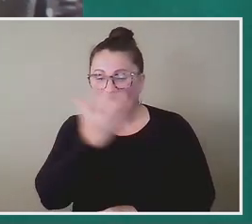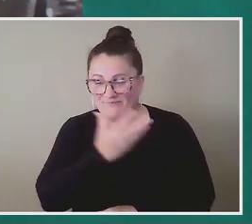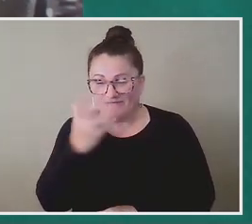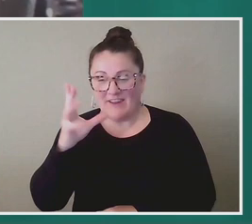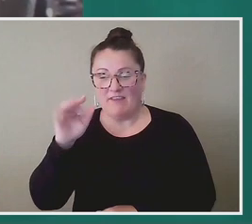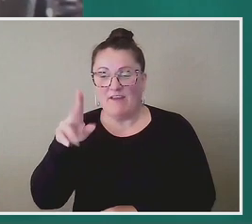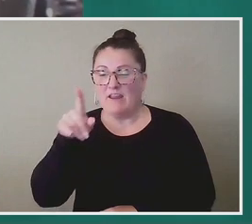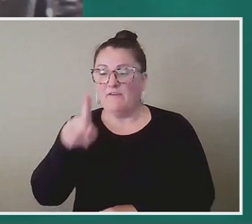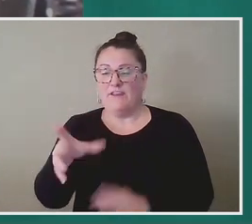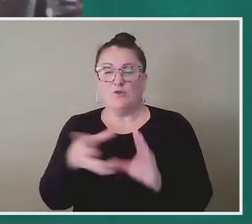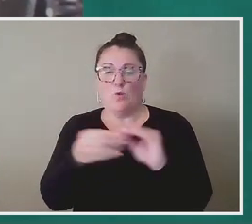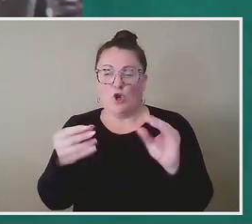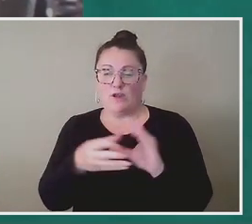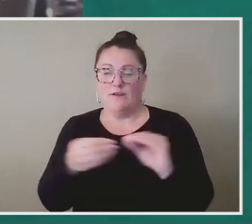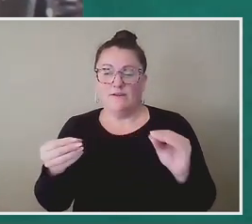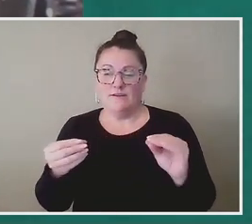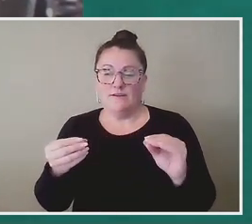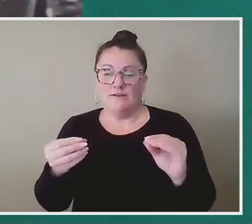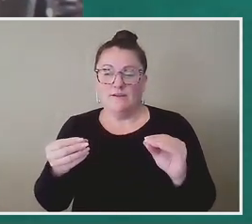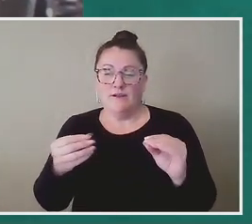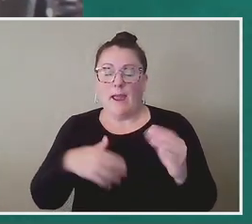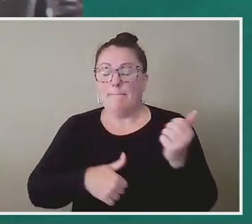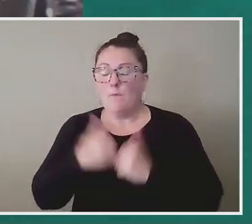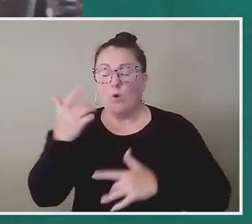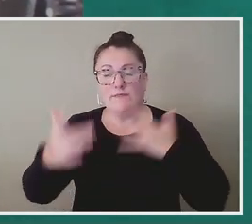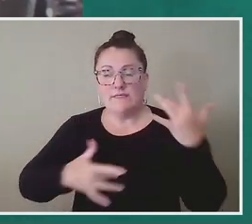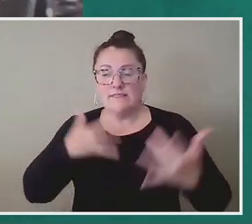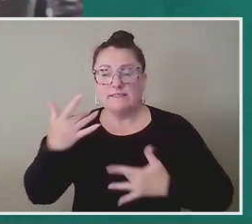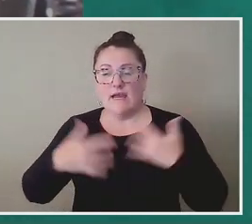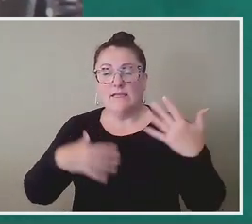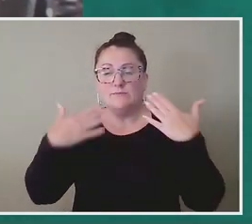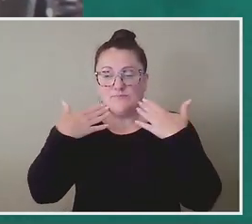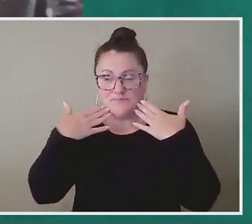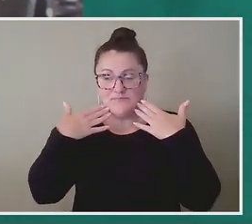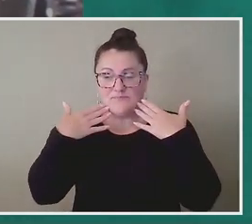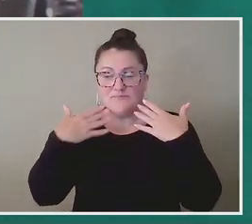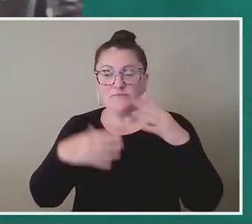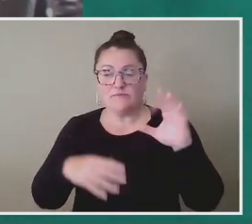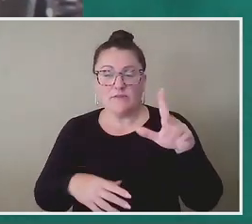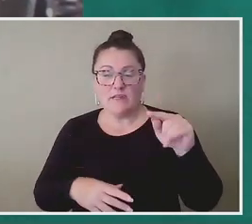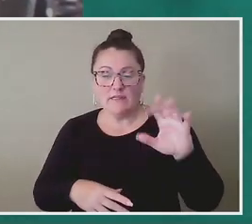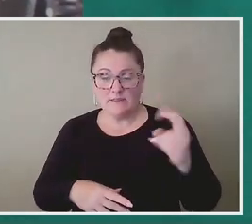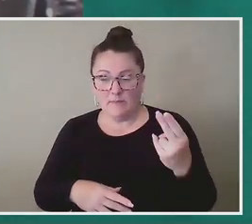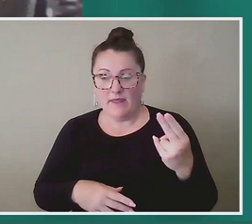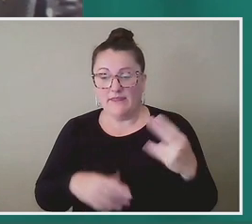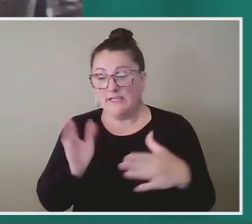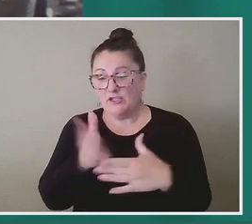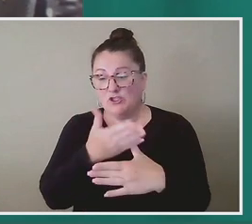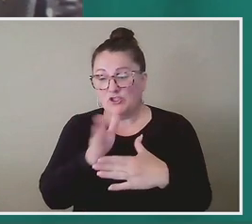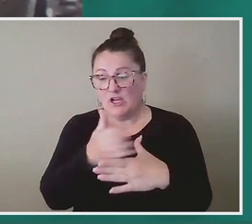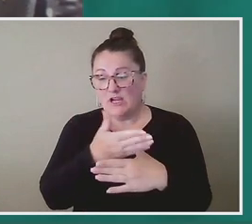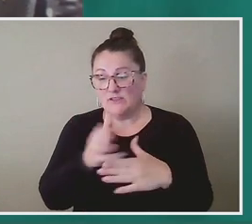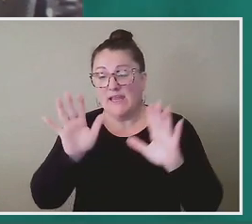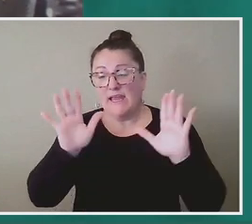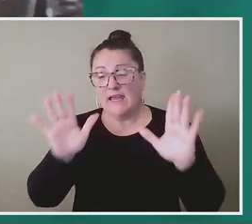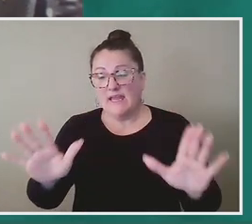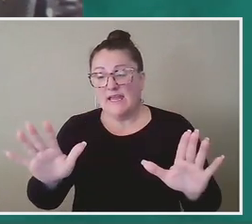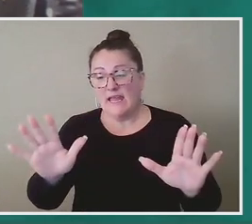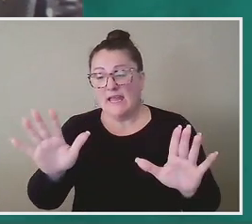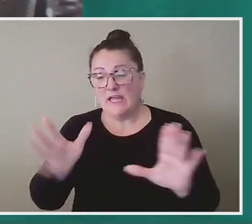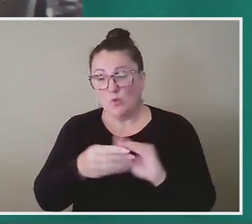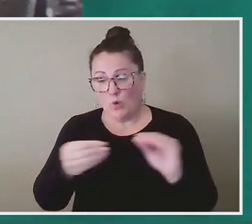work. And I'm most excited today to hear from Clint Smith as he shares his own work.